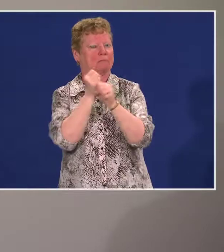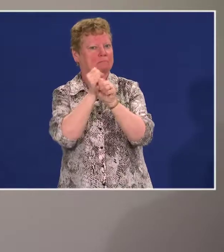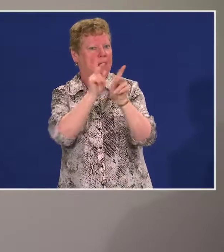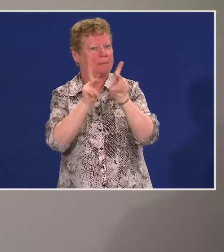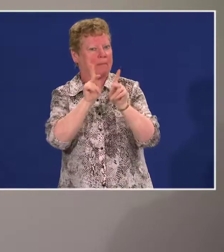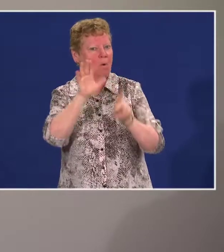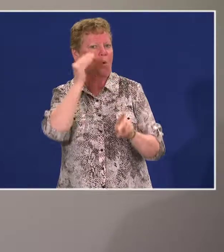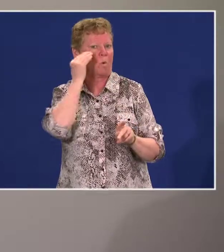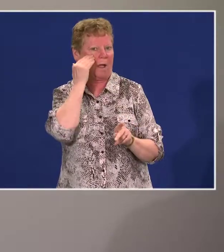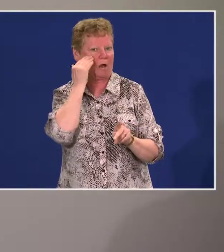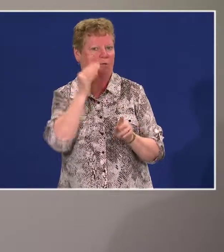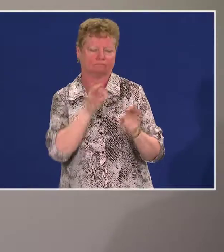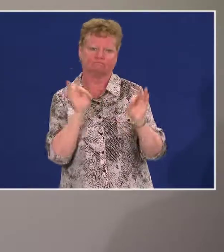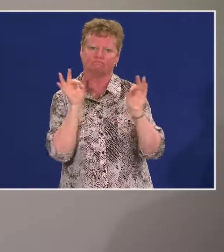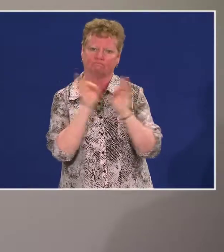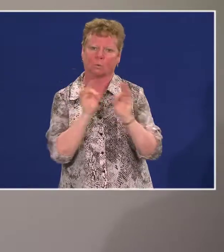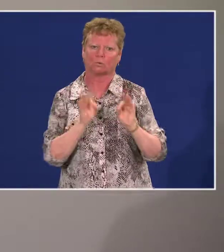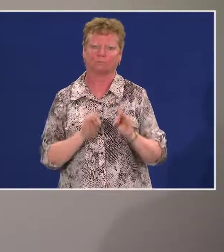we do.